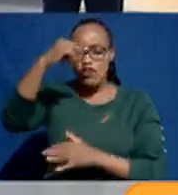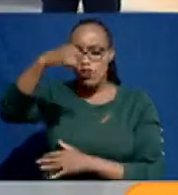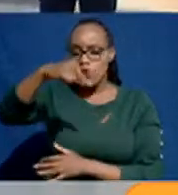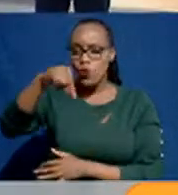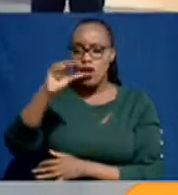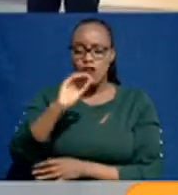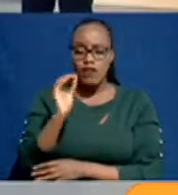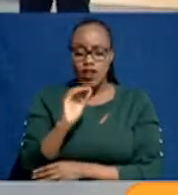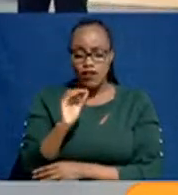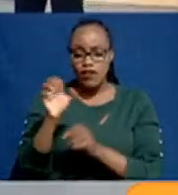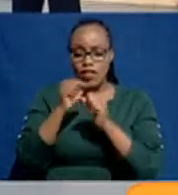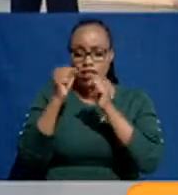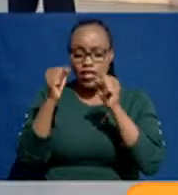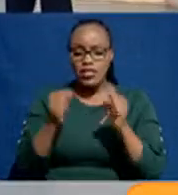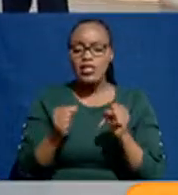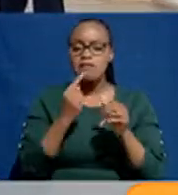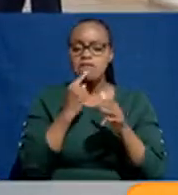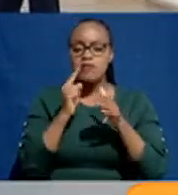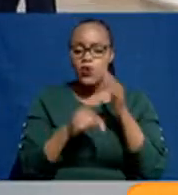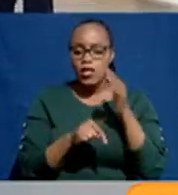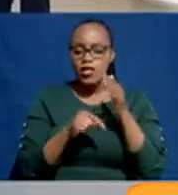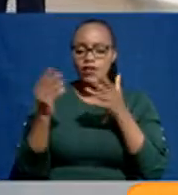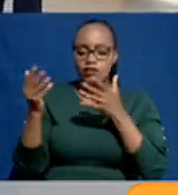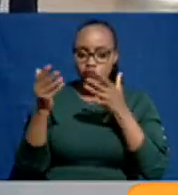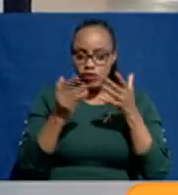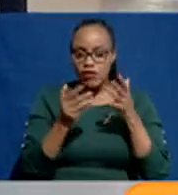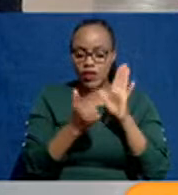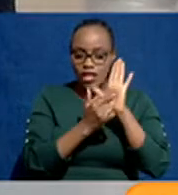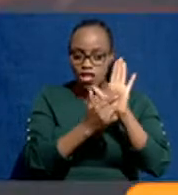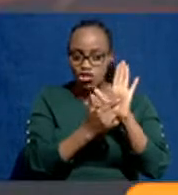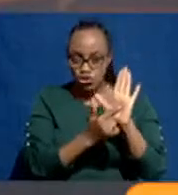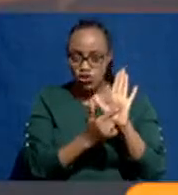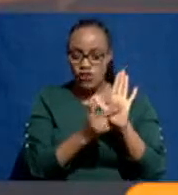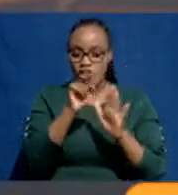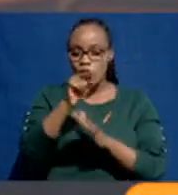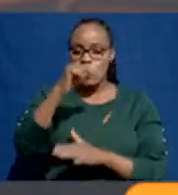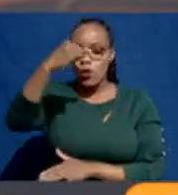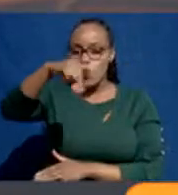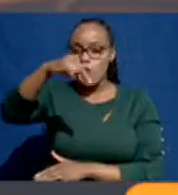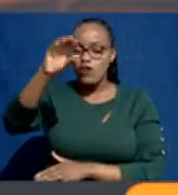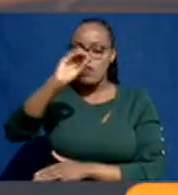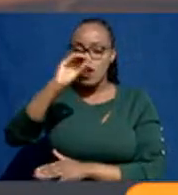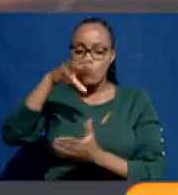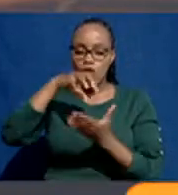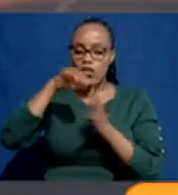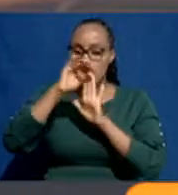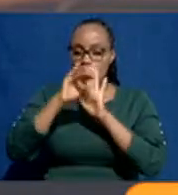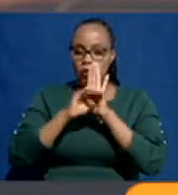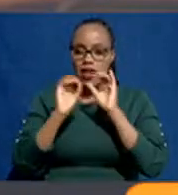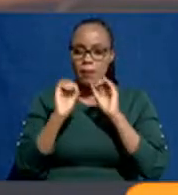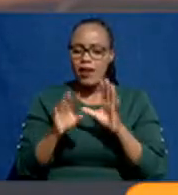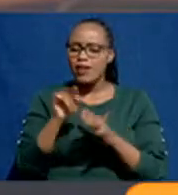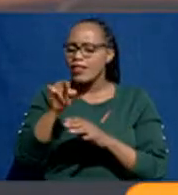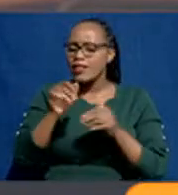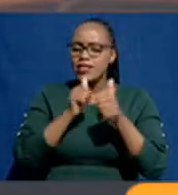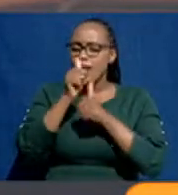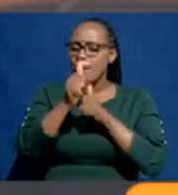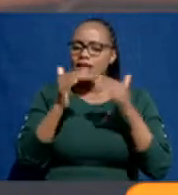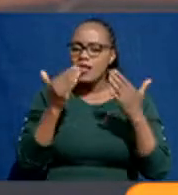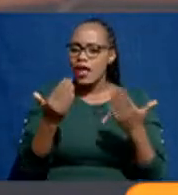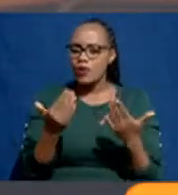Definitely. The system will tell you, it blinks red and it tells you you do not qualify for this program. So how did that pass?